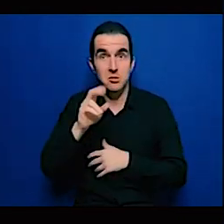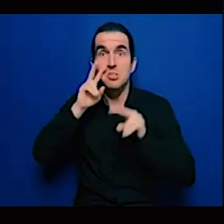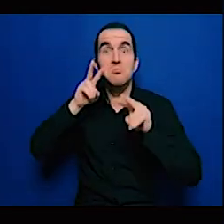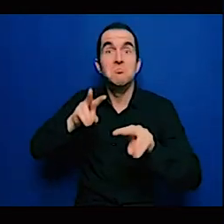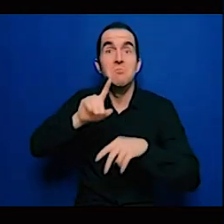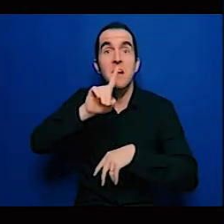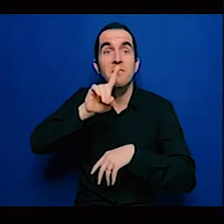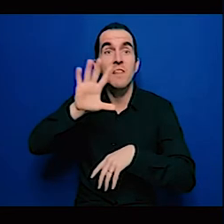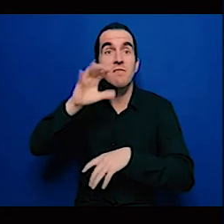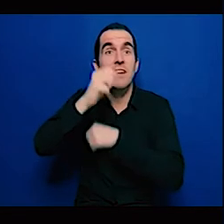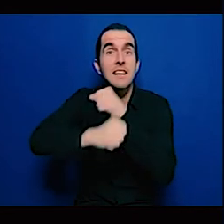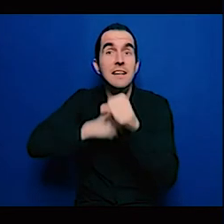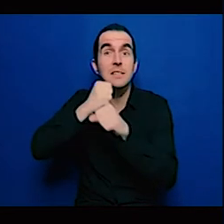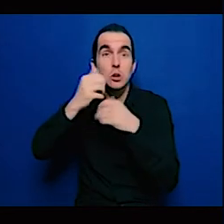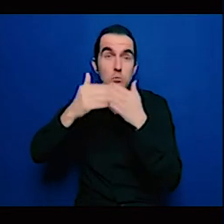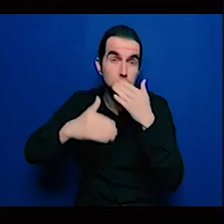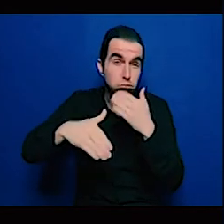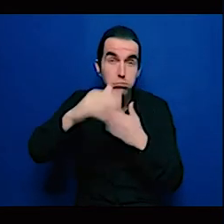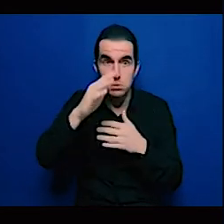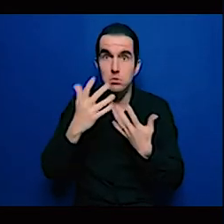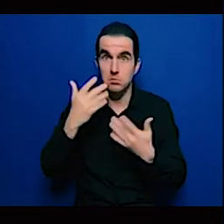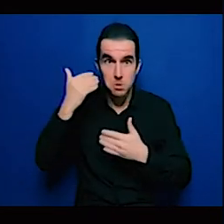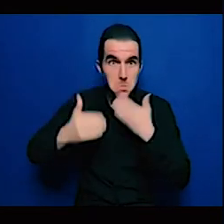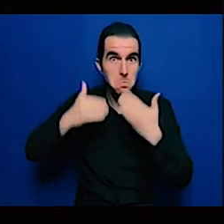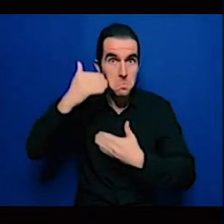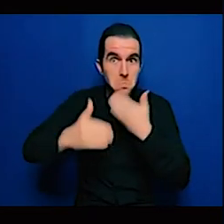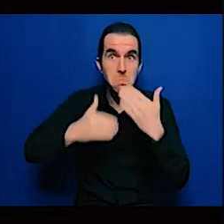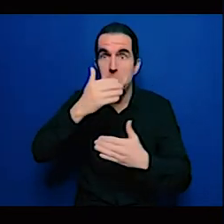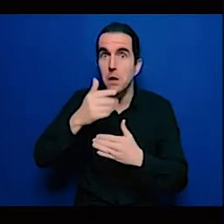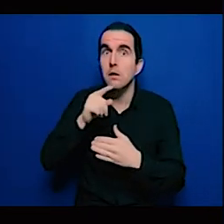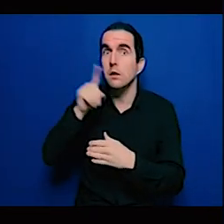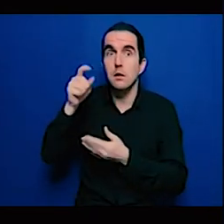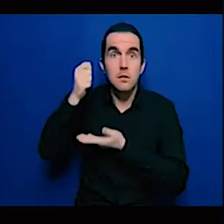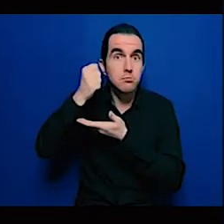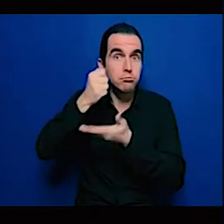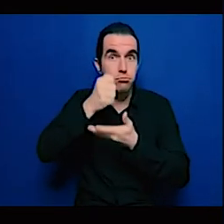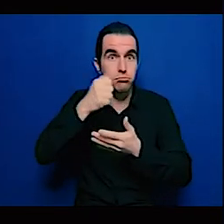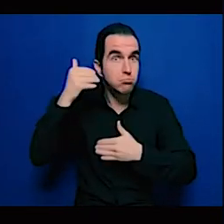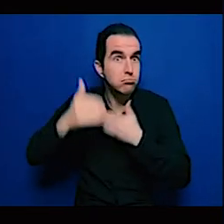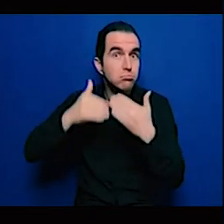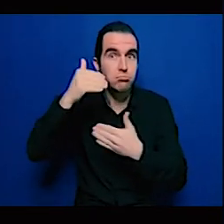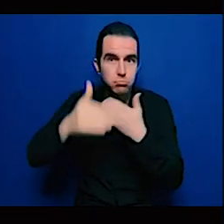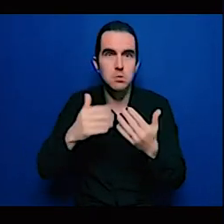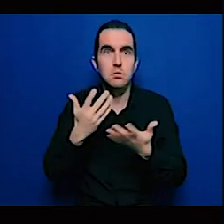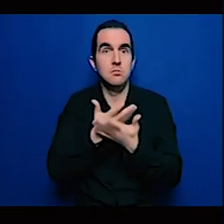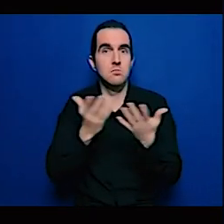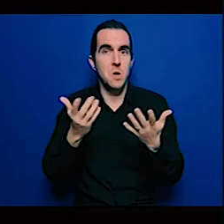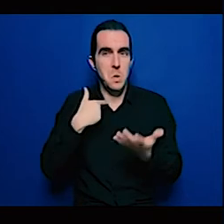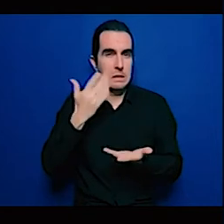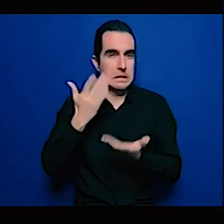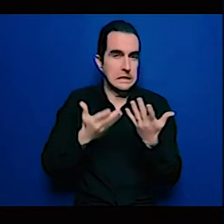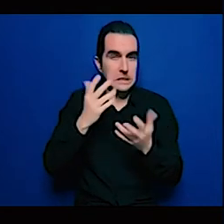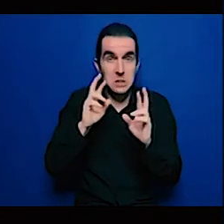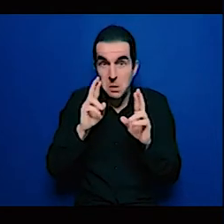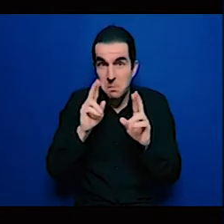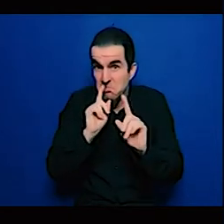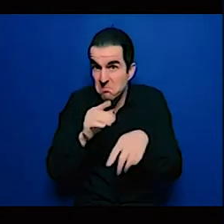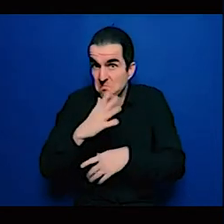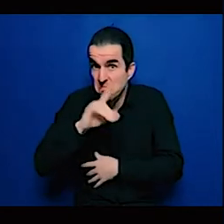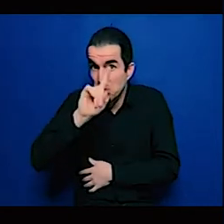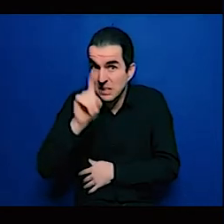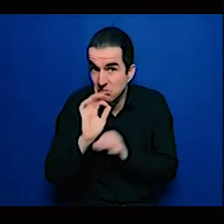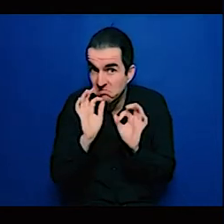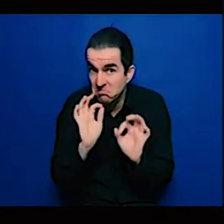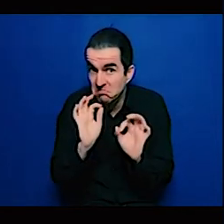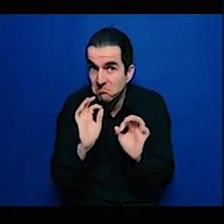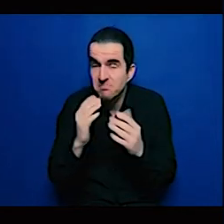thank you so much for that we are nearing our our closing time